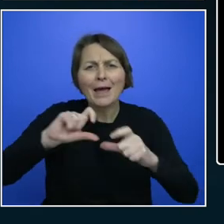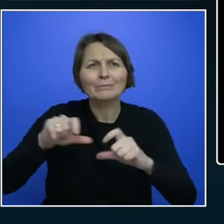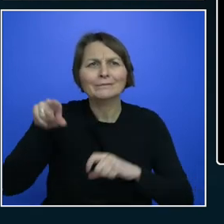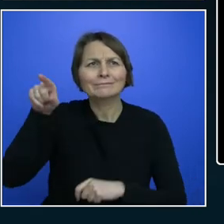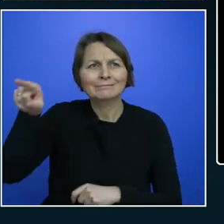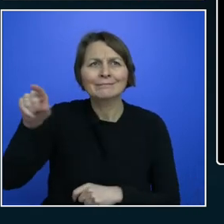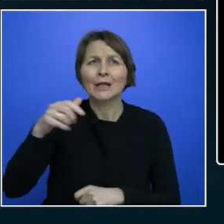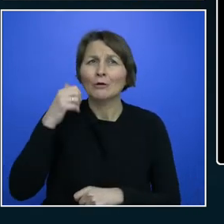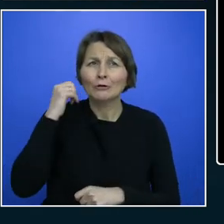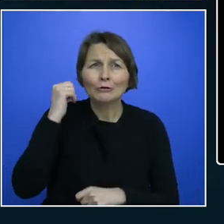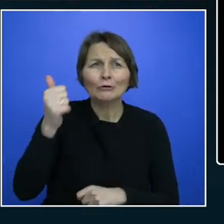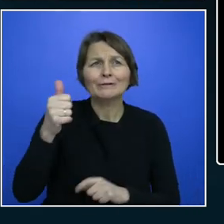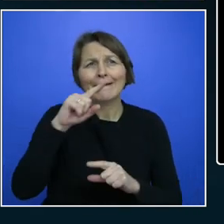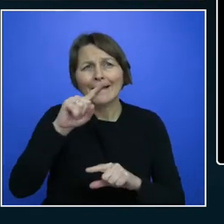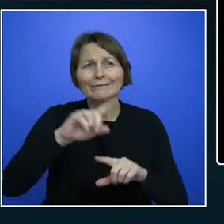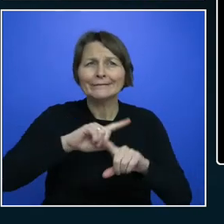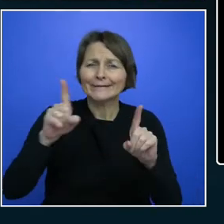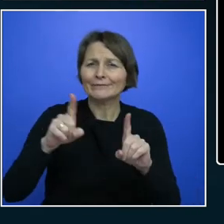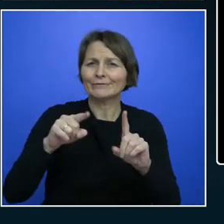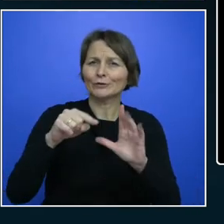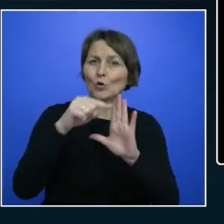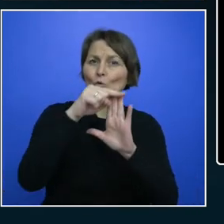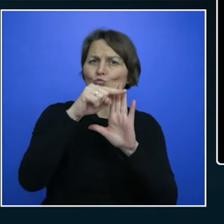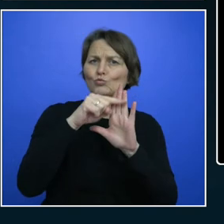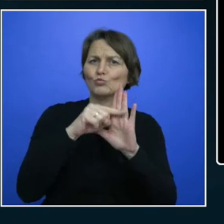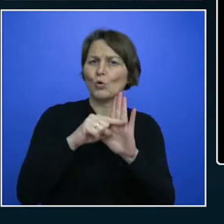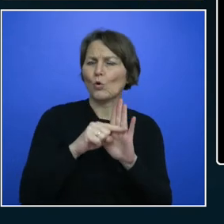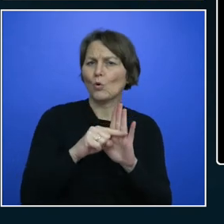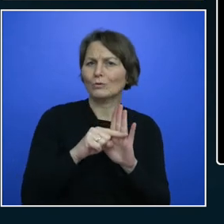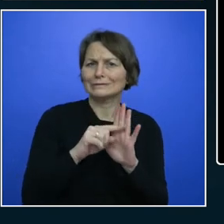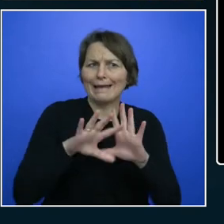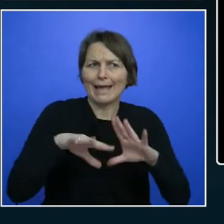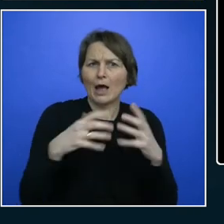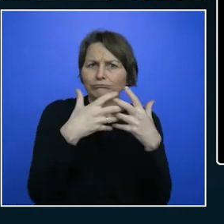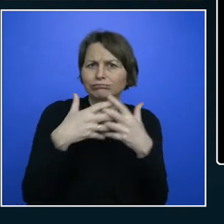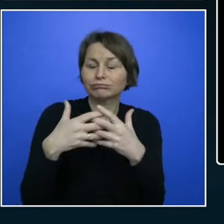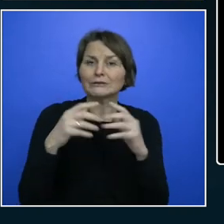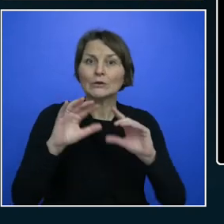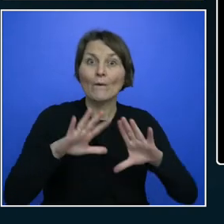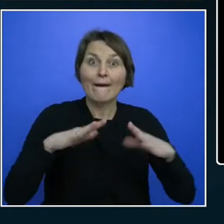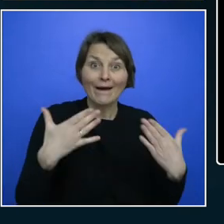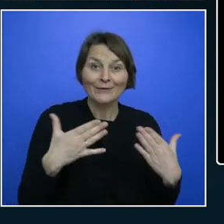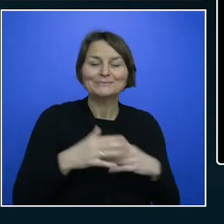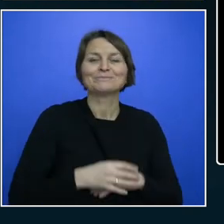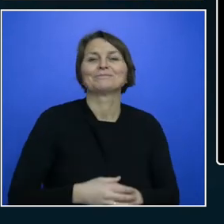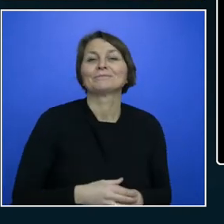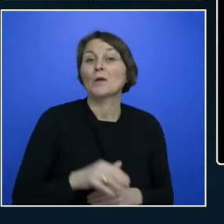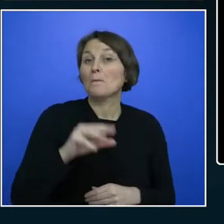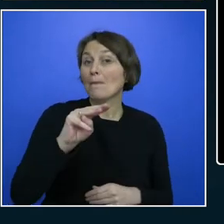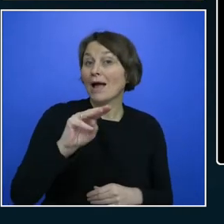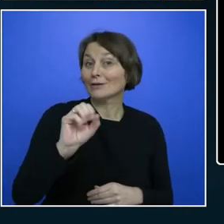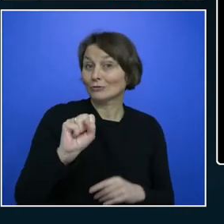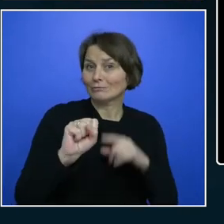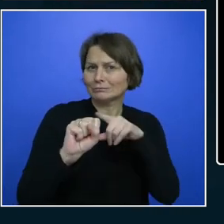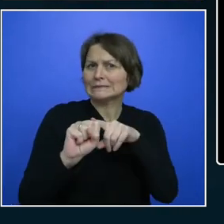okay, great. Let's now build this into everything because at the core of it, Microsoft wants to be accessible for themselves. So when we delivered